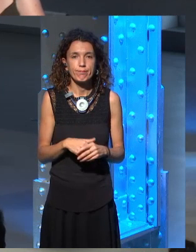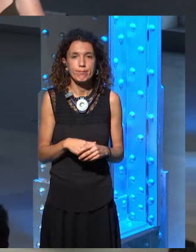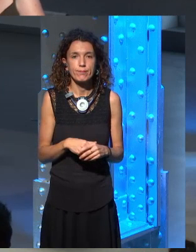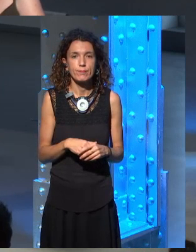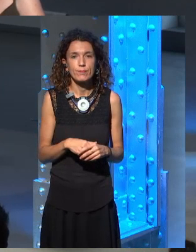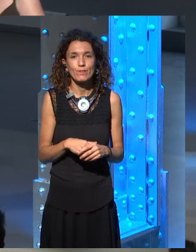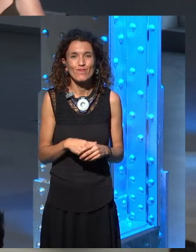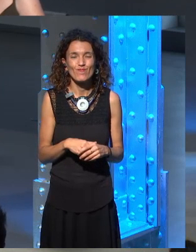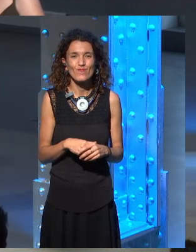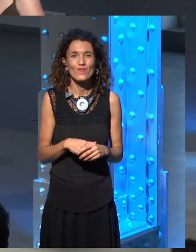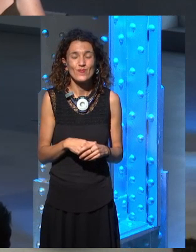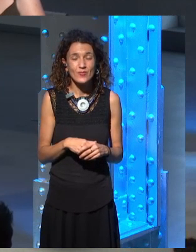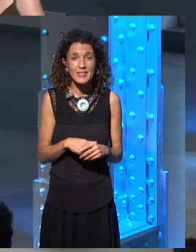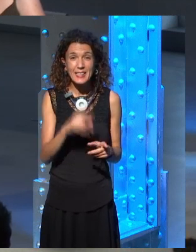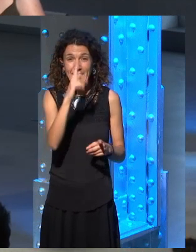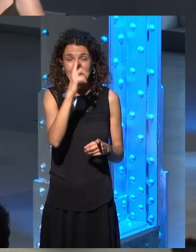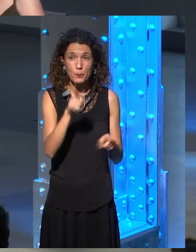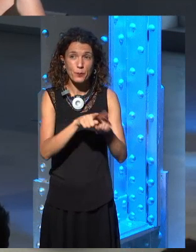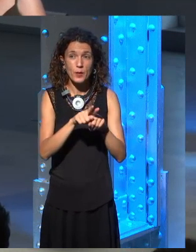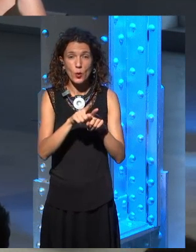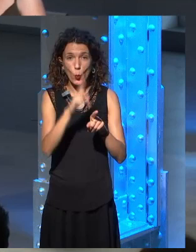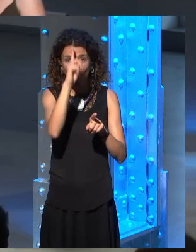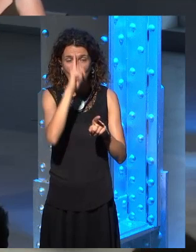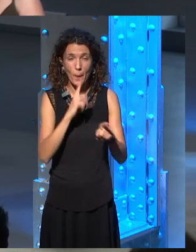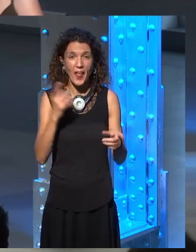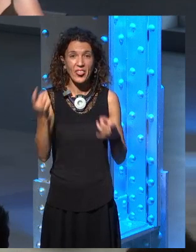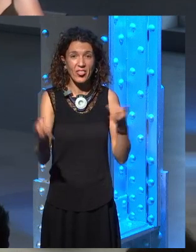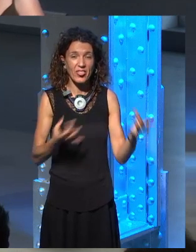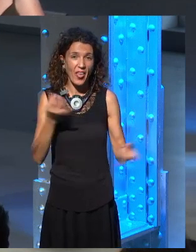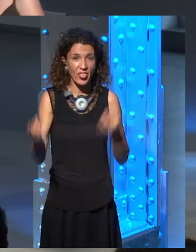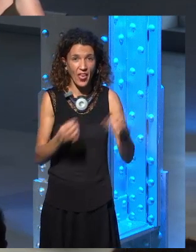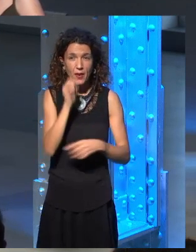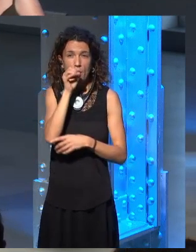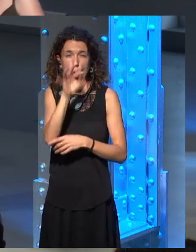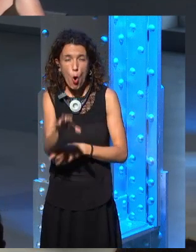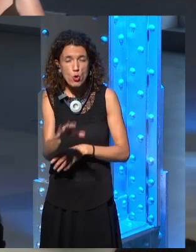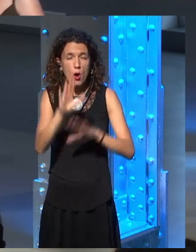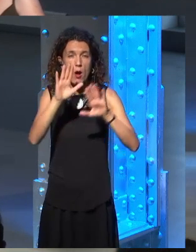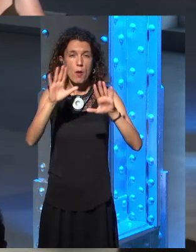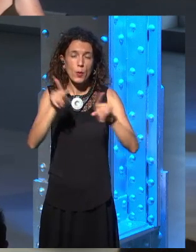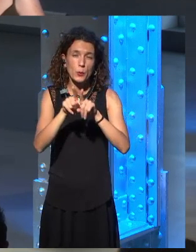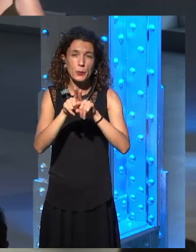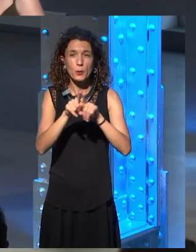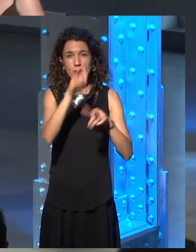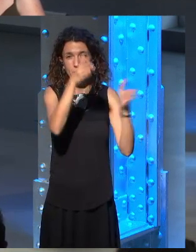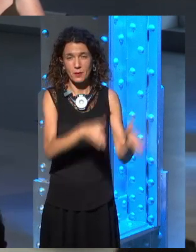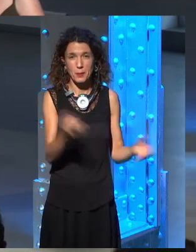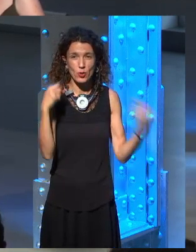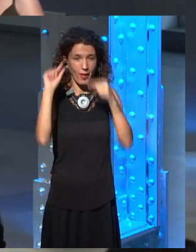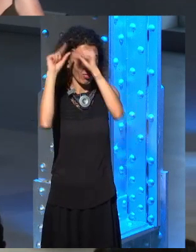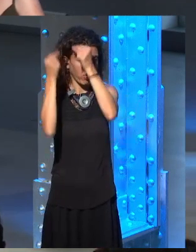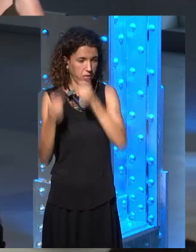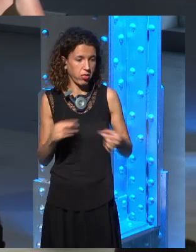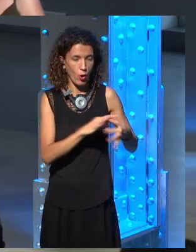end. She talks about how she's, you know, she's like her dragons. It's all about fire and blood, and she's not